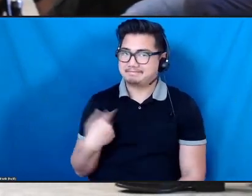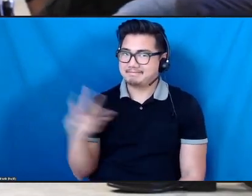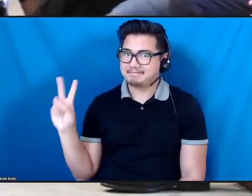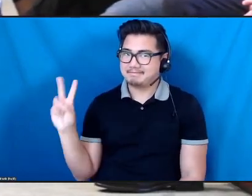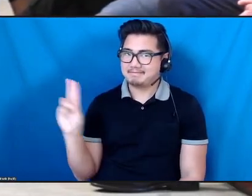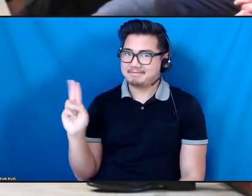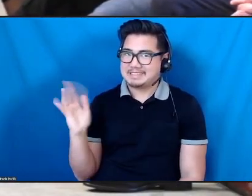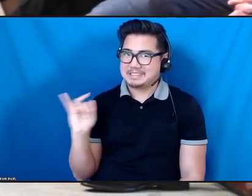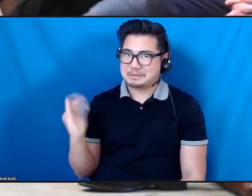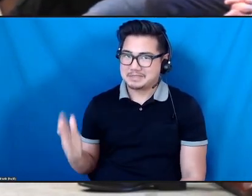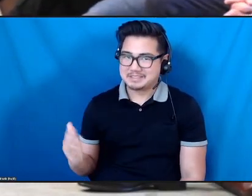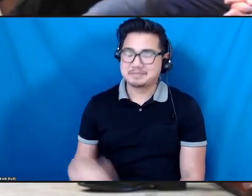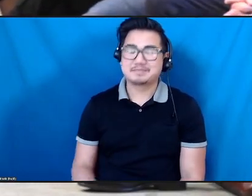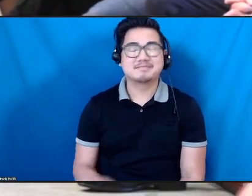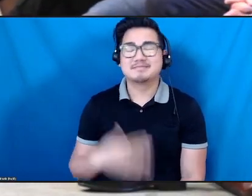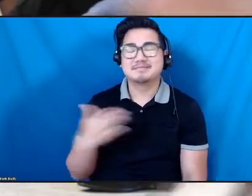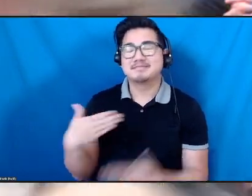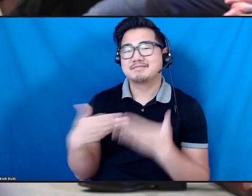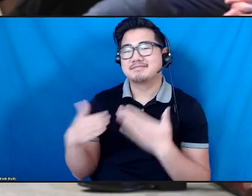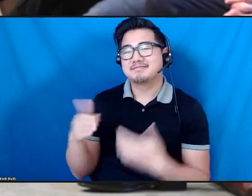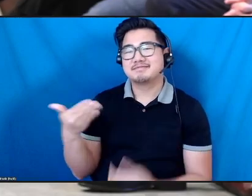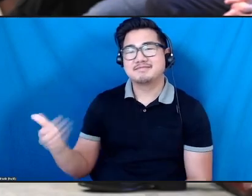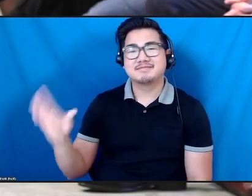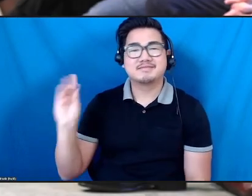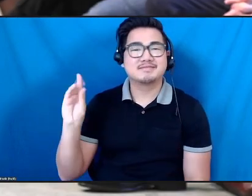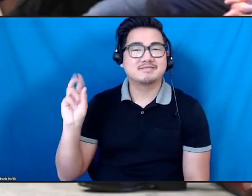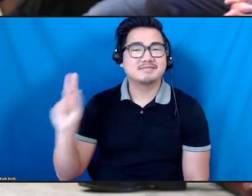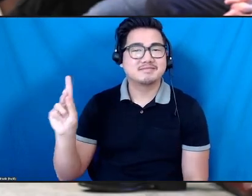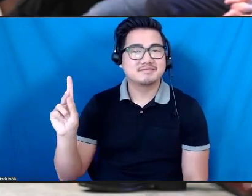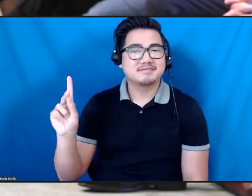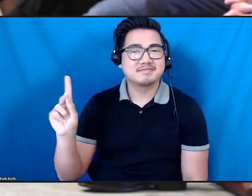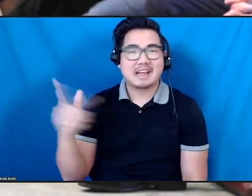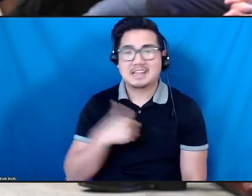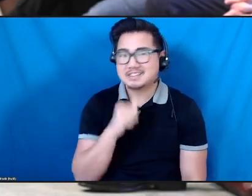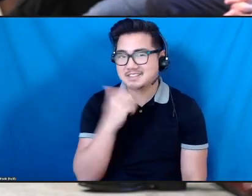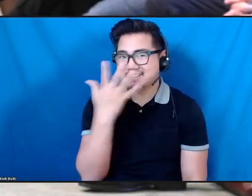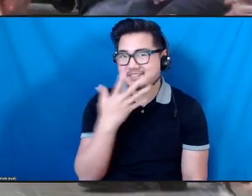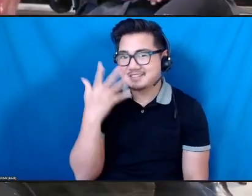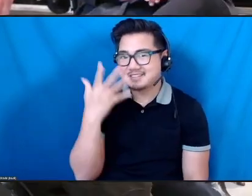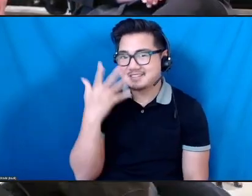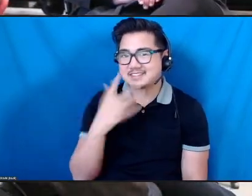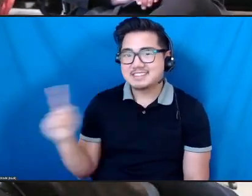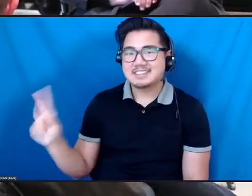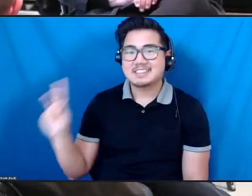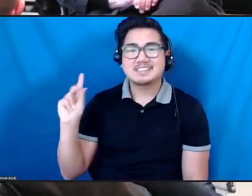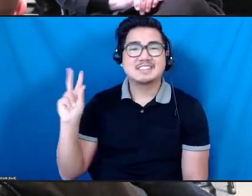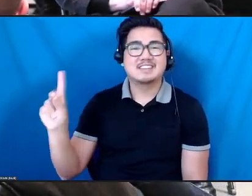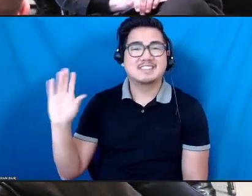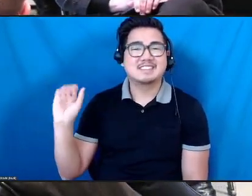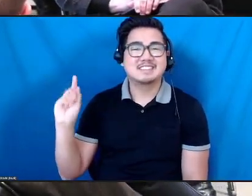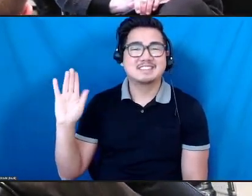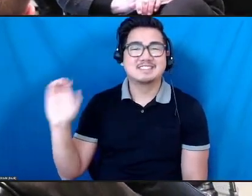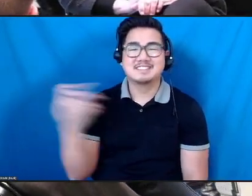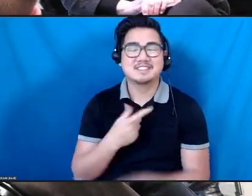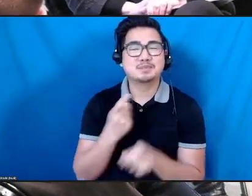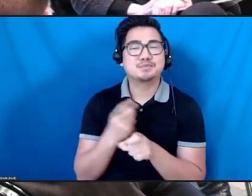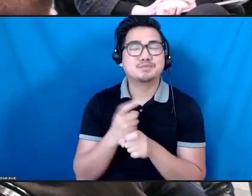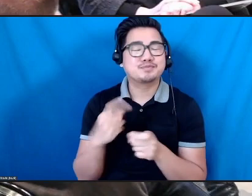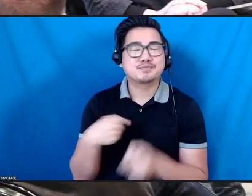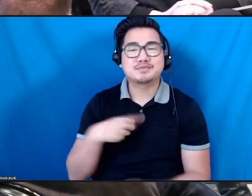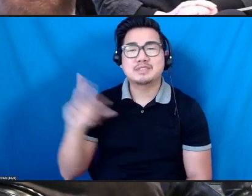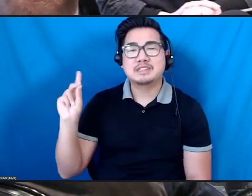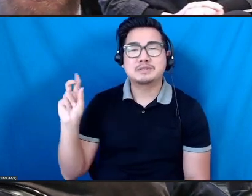Well, I'll it over to you first, Eric. Except I don't look like Elvis Costello, so sorry. My name's Derek Goldman.